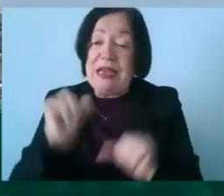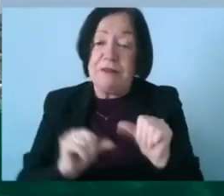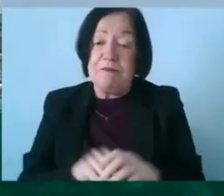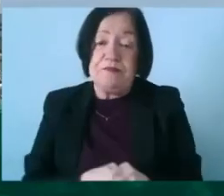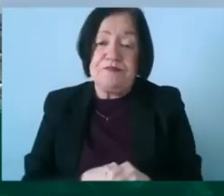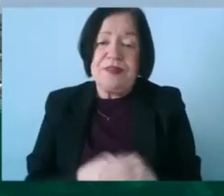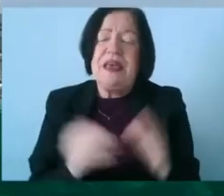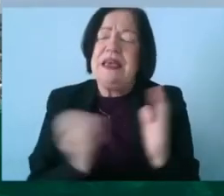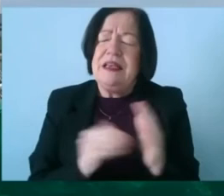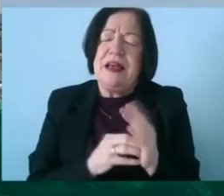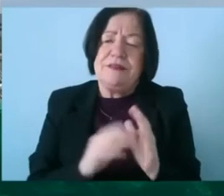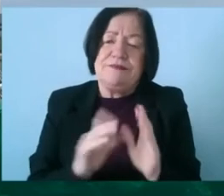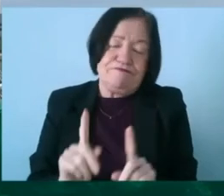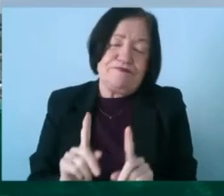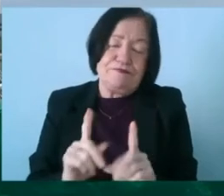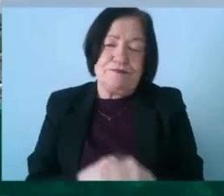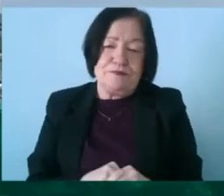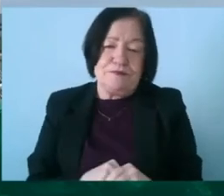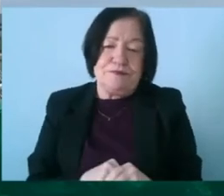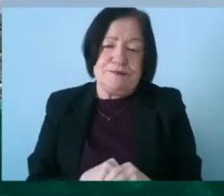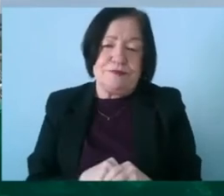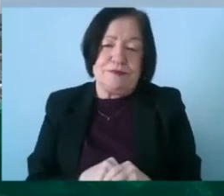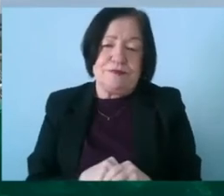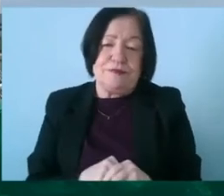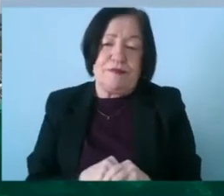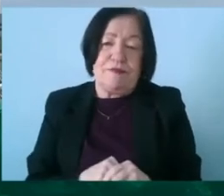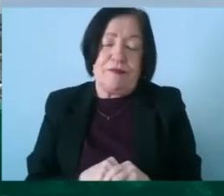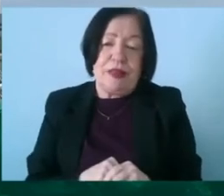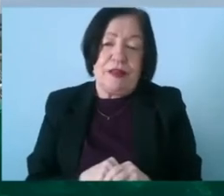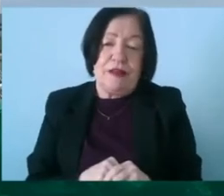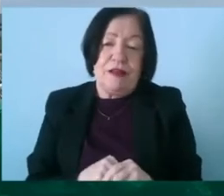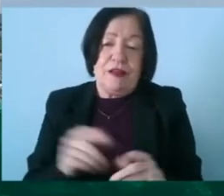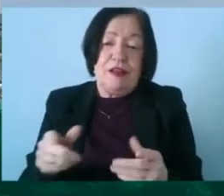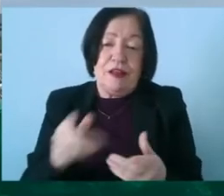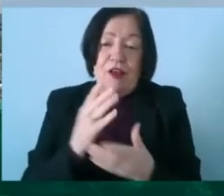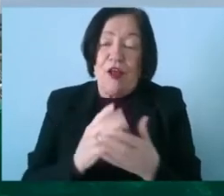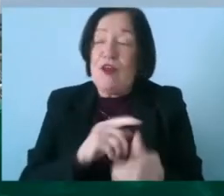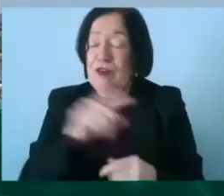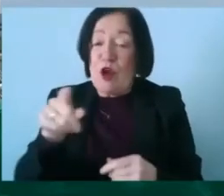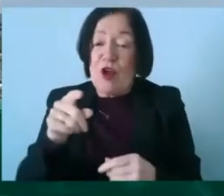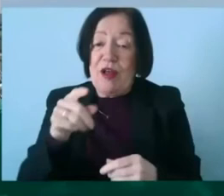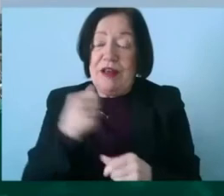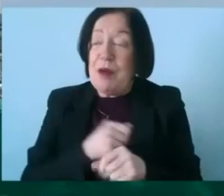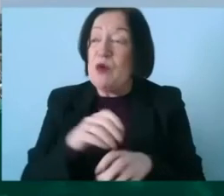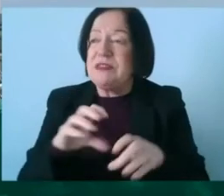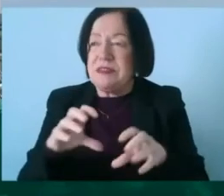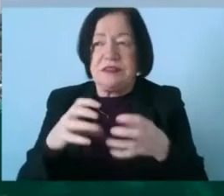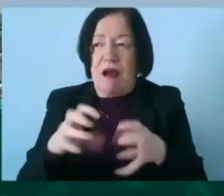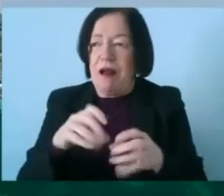yeah well look it uh the facilities facilities are a big thing especially when it comes to soccer um